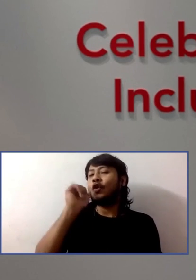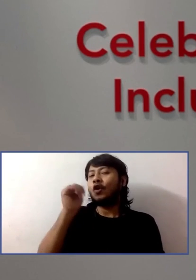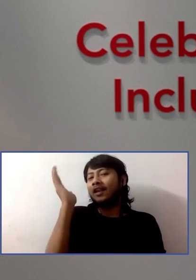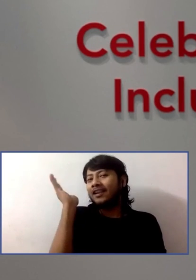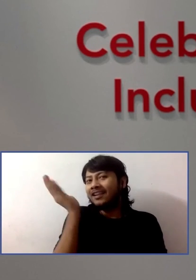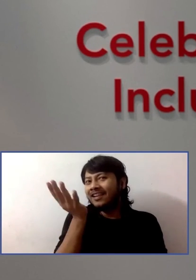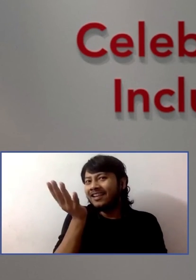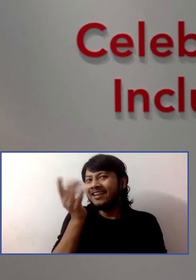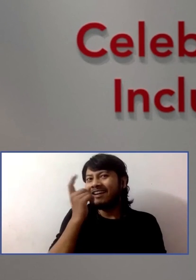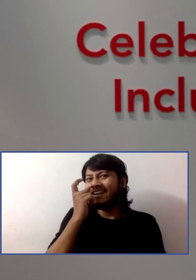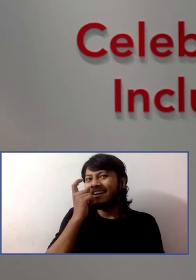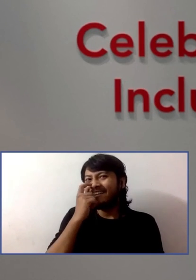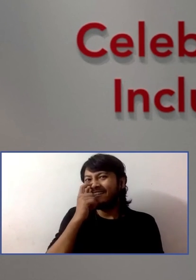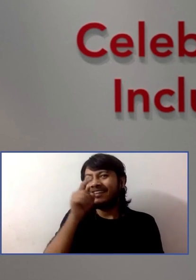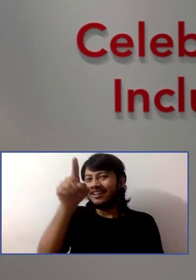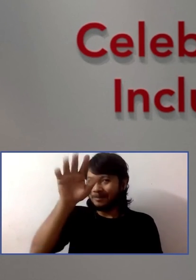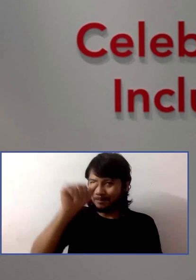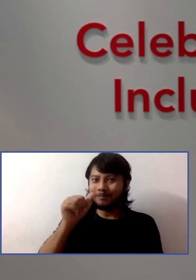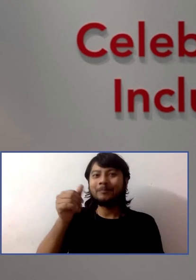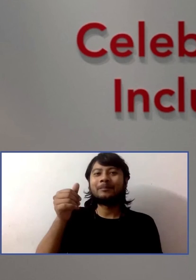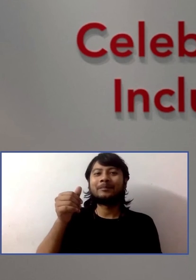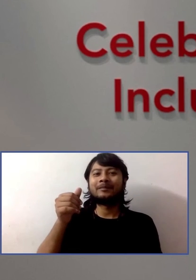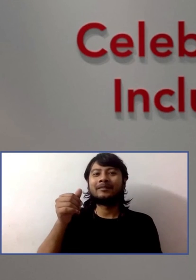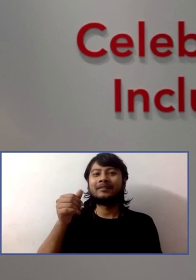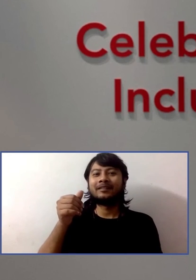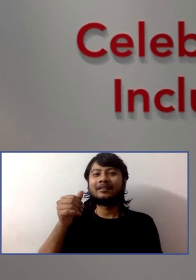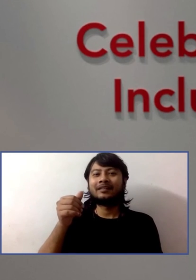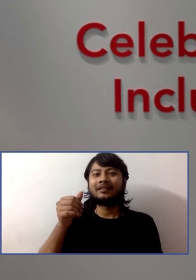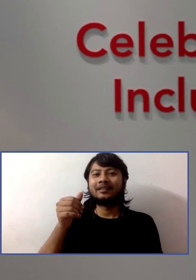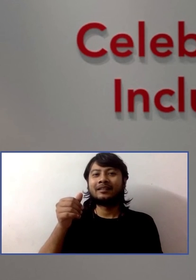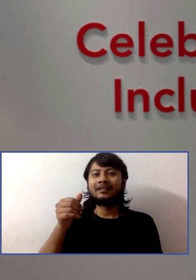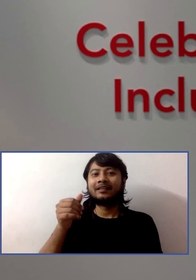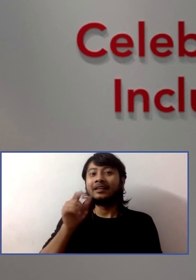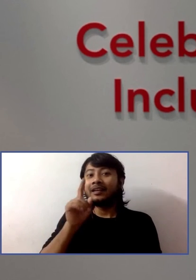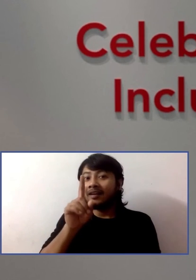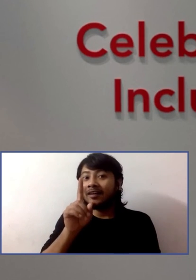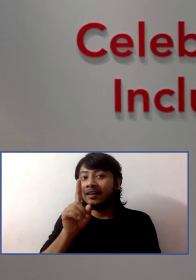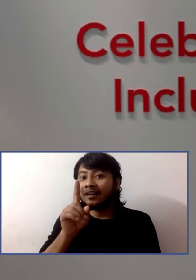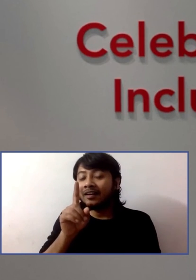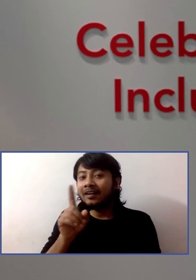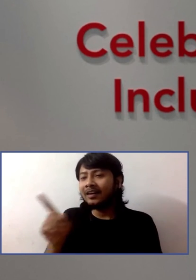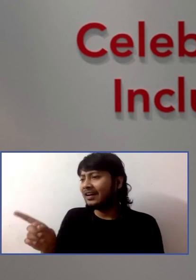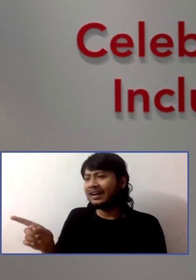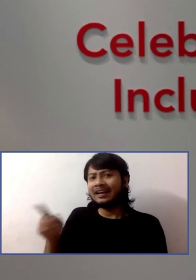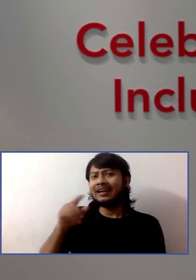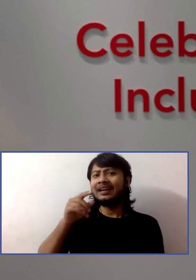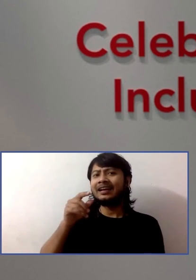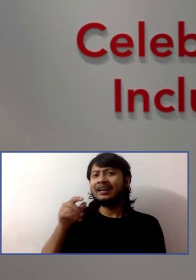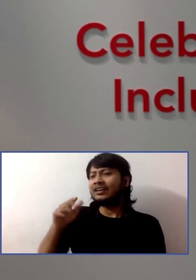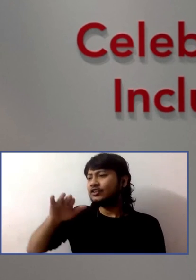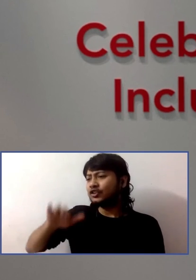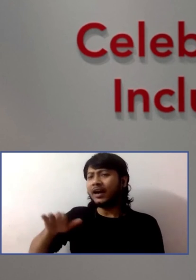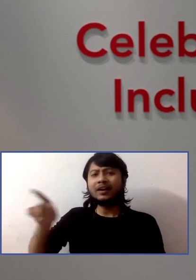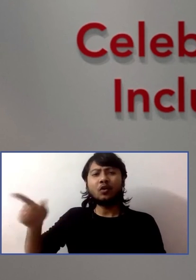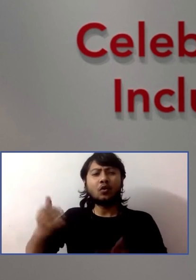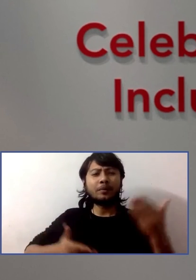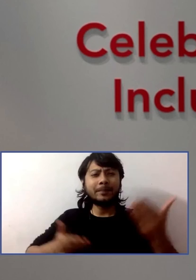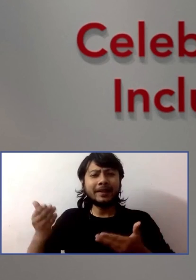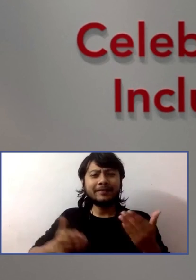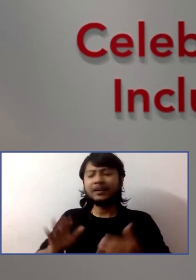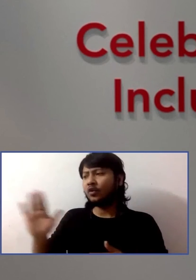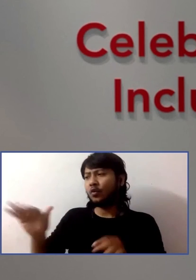And I don't care, you see, about the answer to that question. I don't care about the behavior. I care